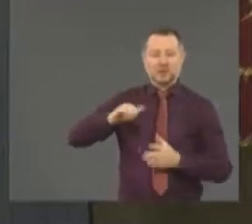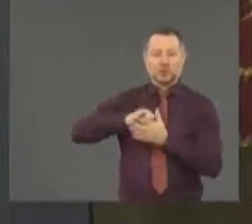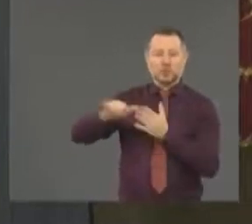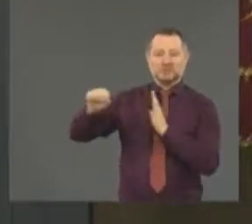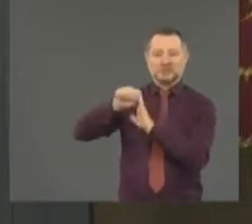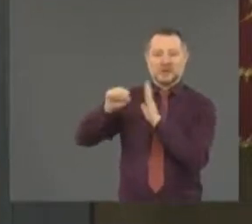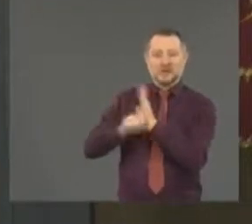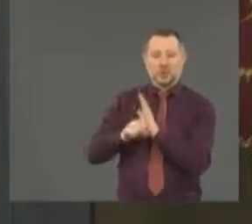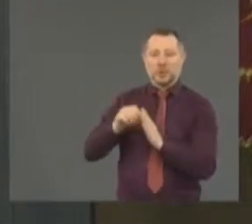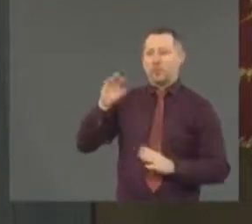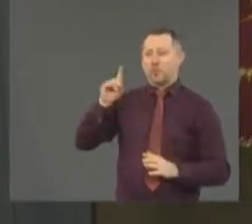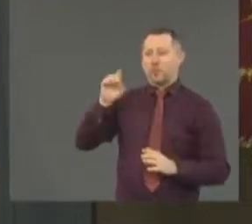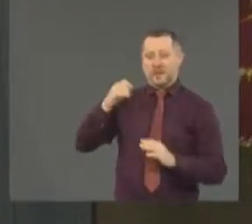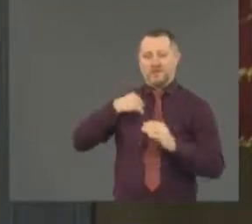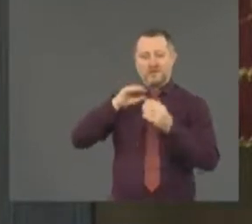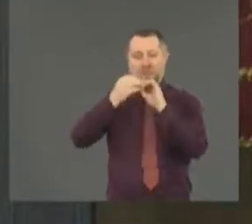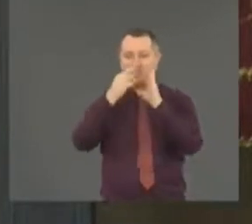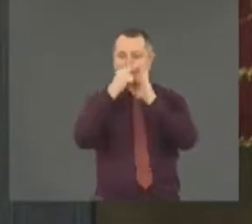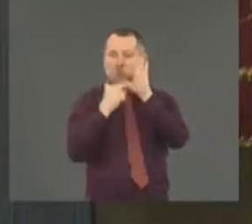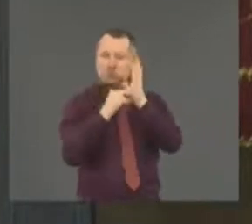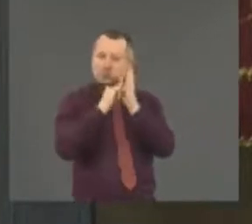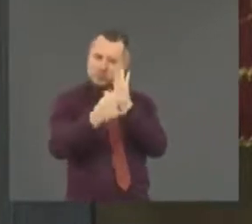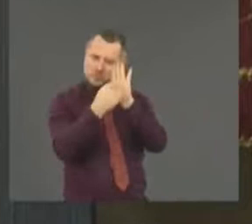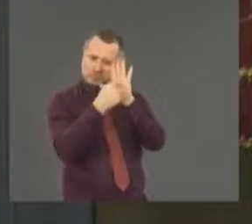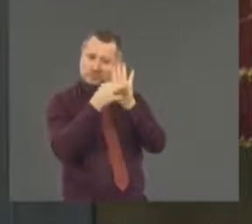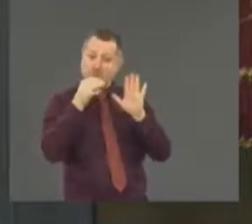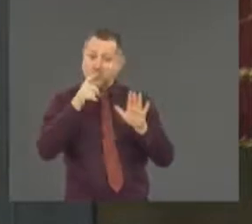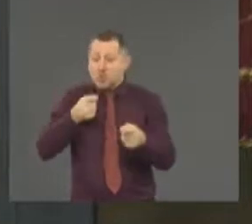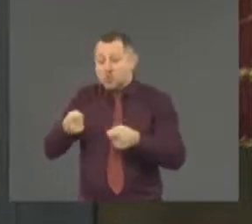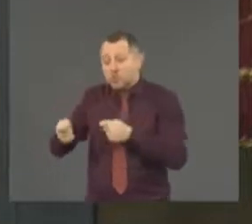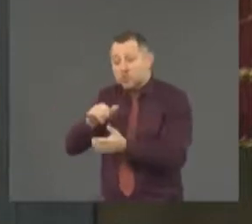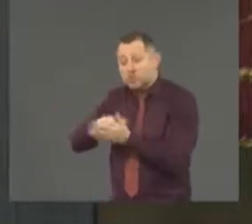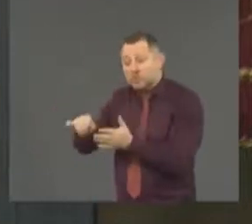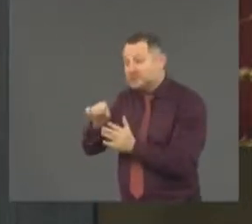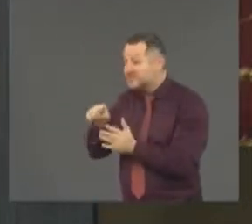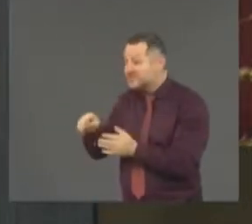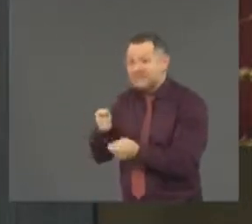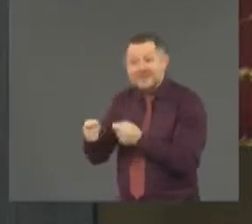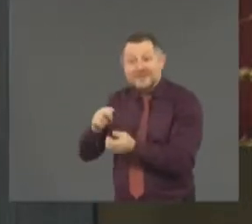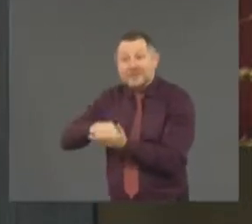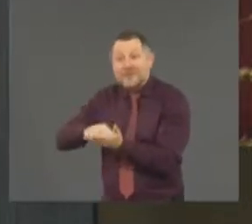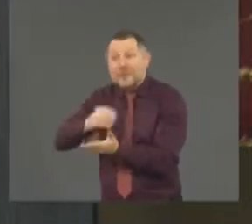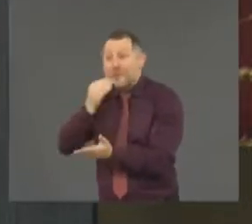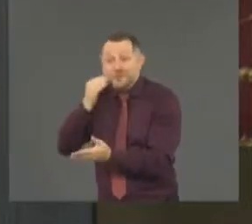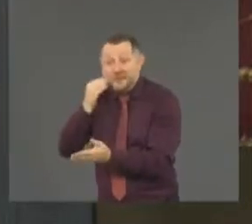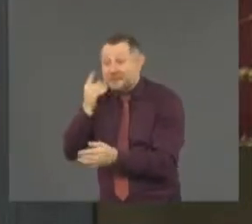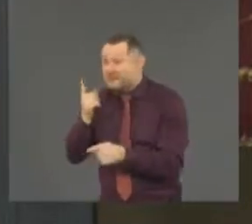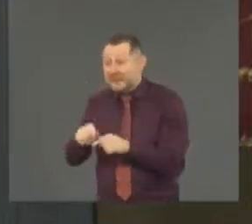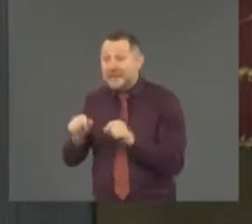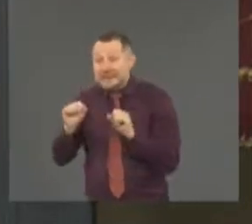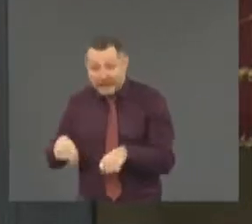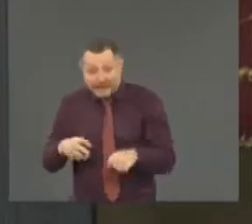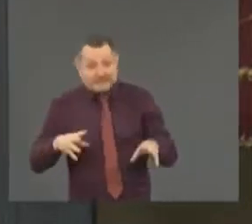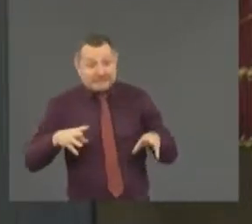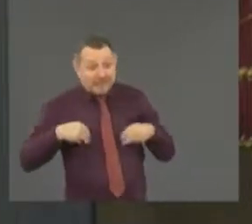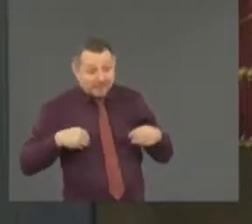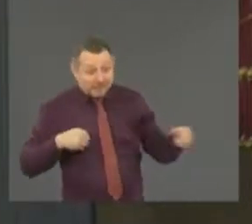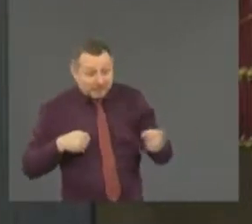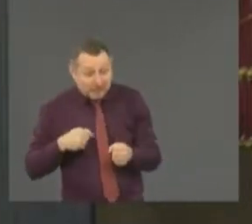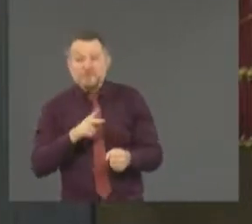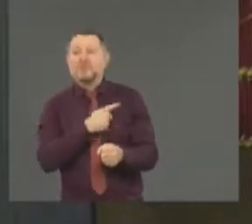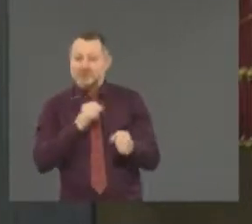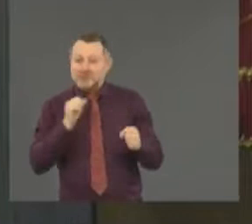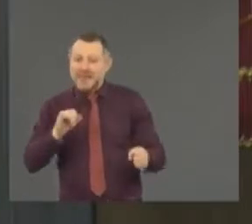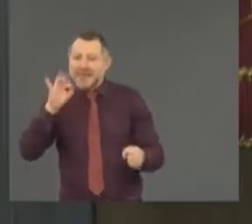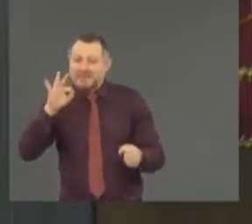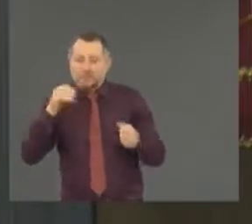governs administration of nursing homes. It says that plainly. Nursing homes can only accept nursing home patients that they can properly care for. And in this instance, it meant